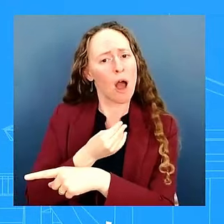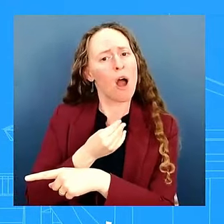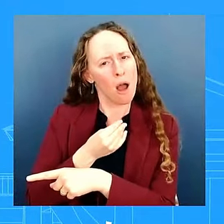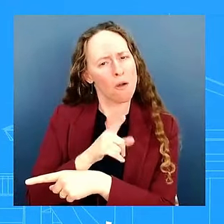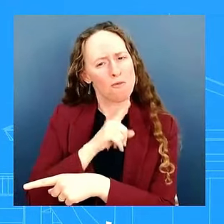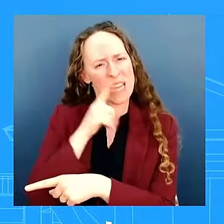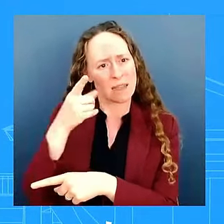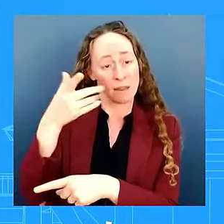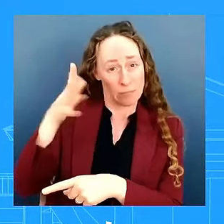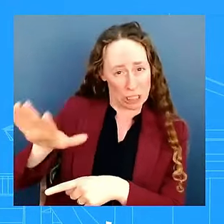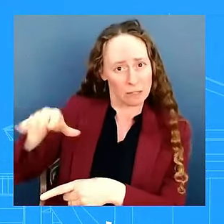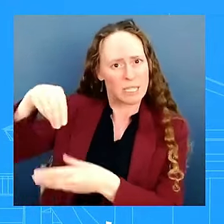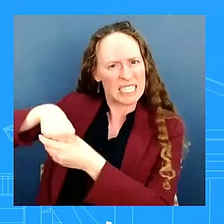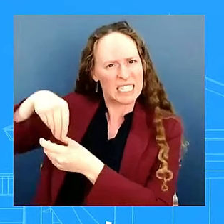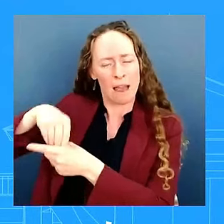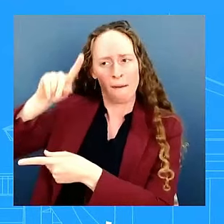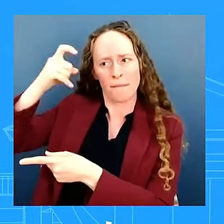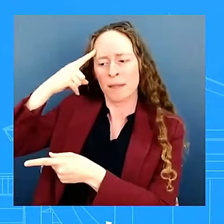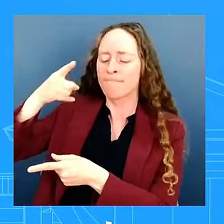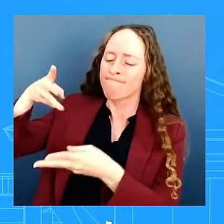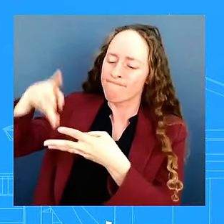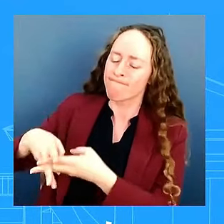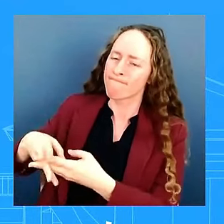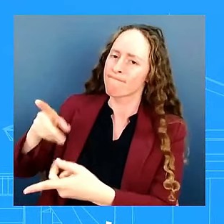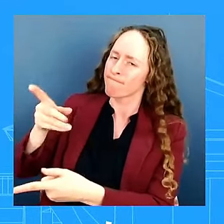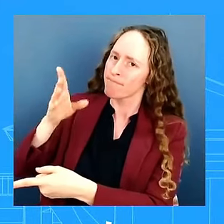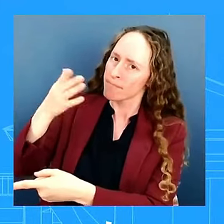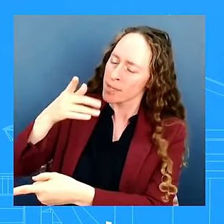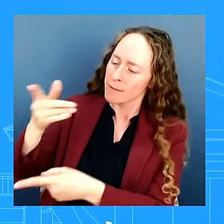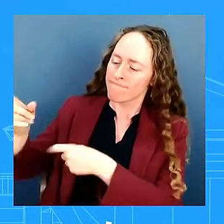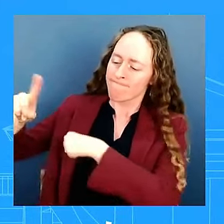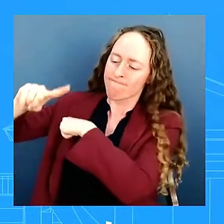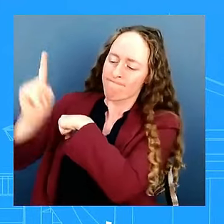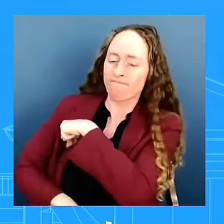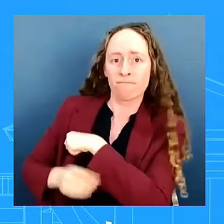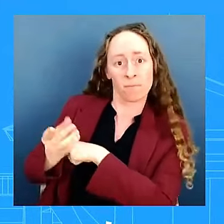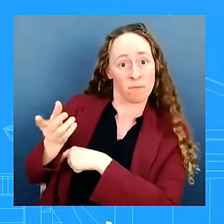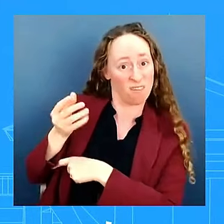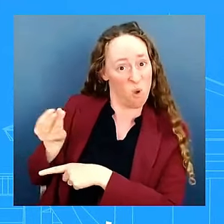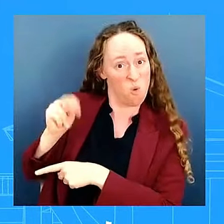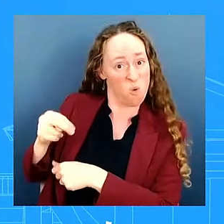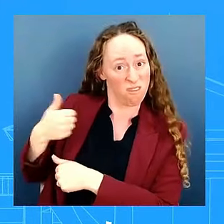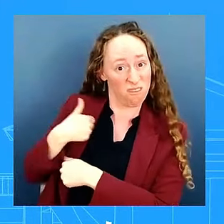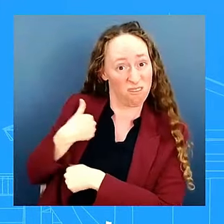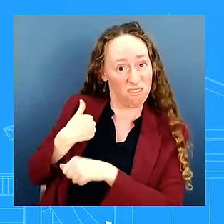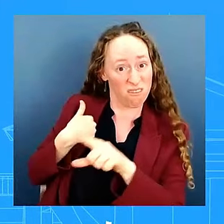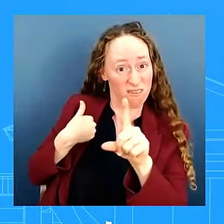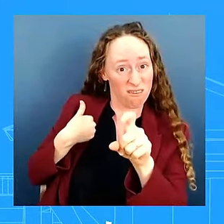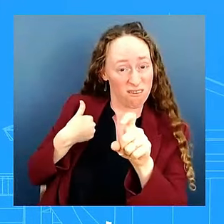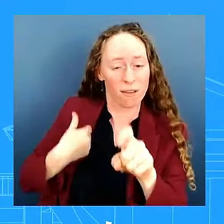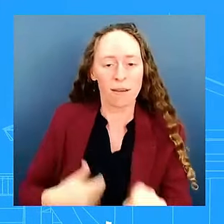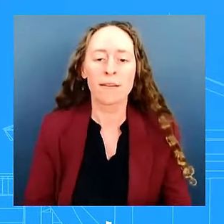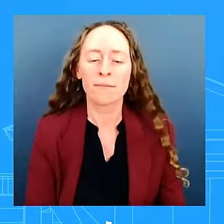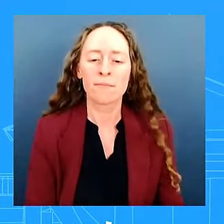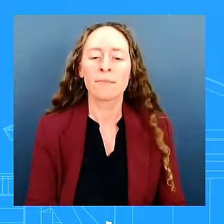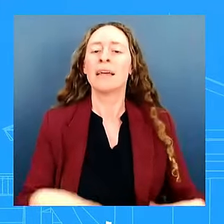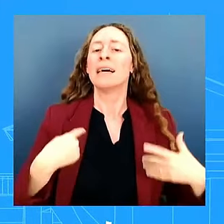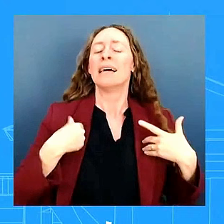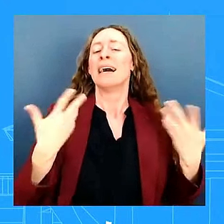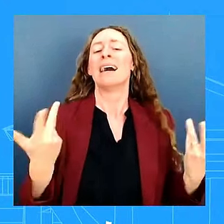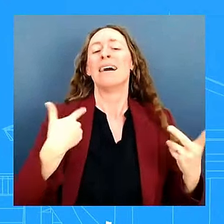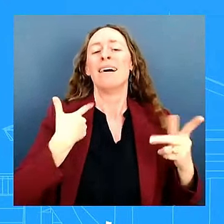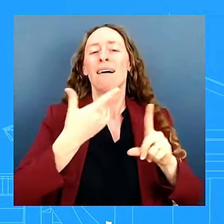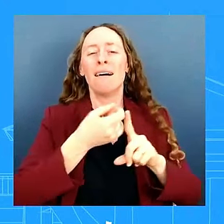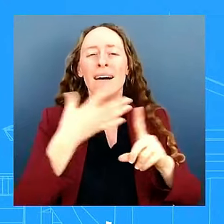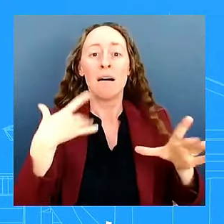investigation i'm not going to go into every investigation i'm not i'm just i know i hear you but i just i'm not going to do that